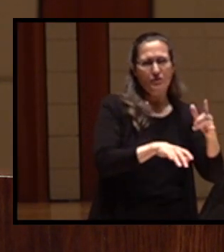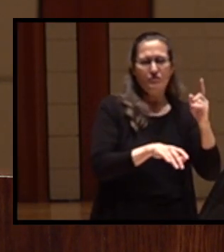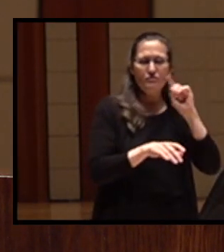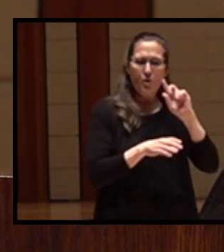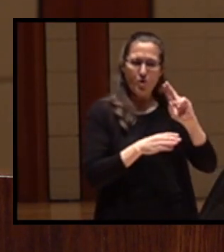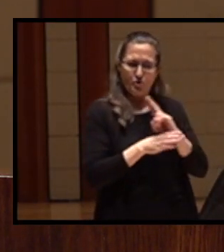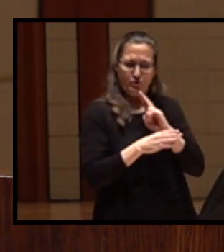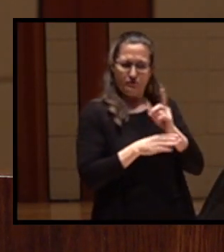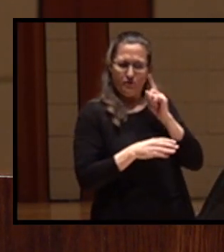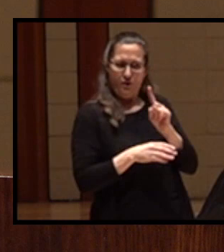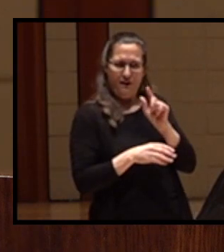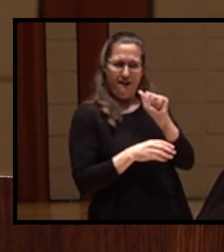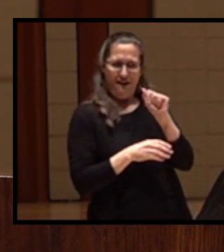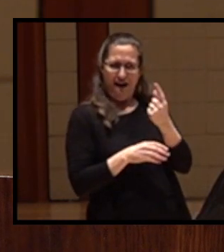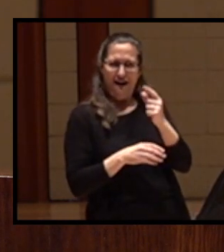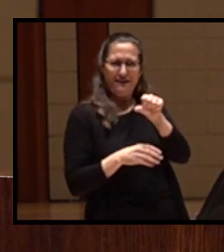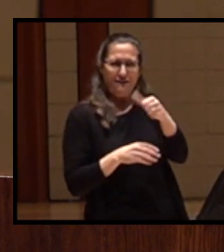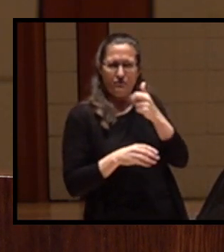practical.